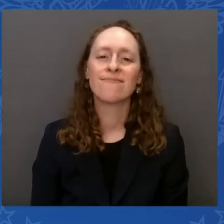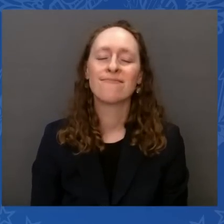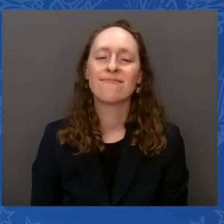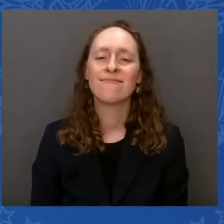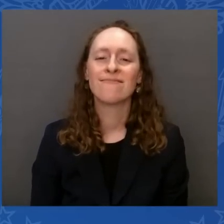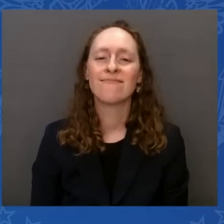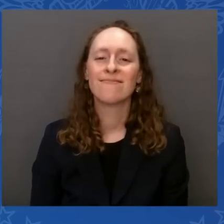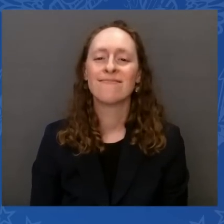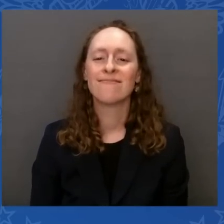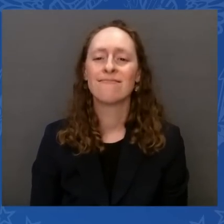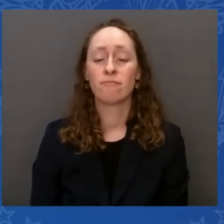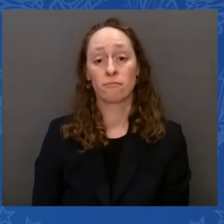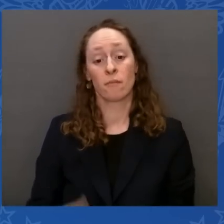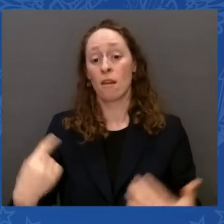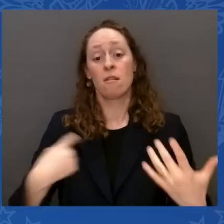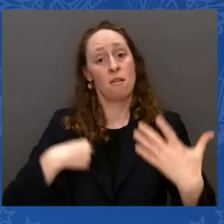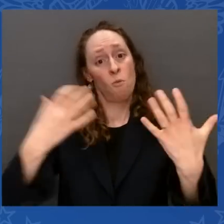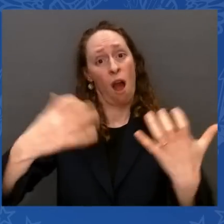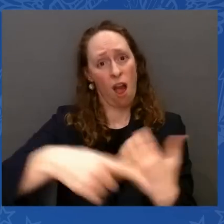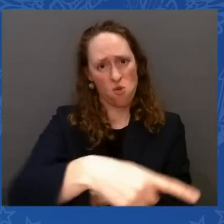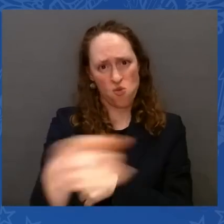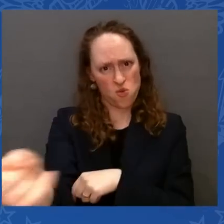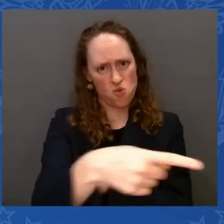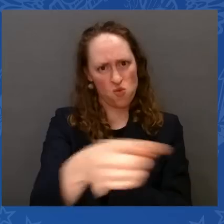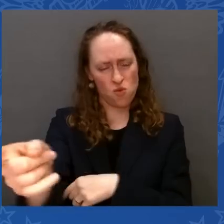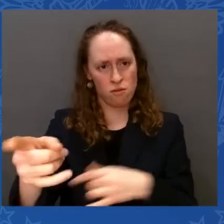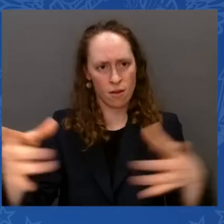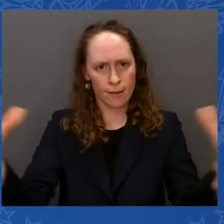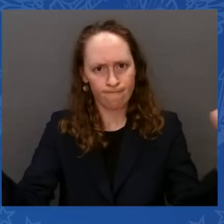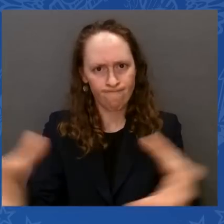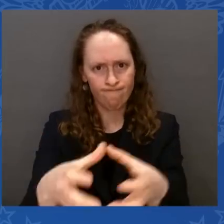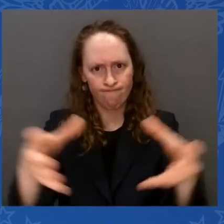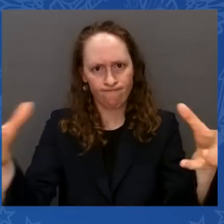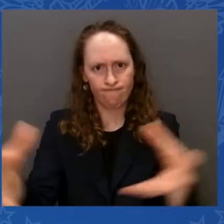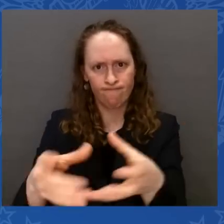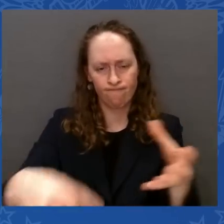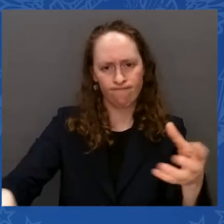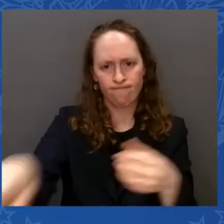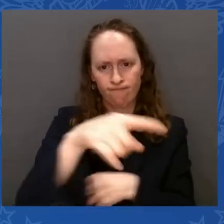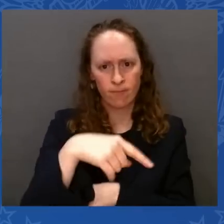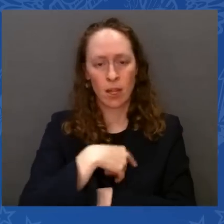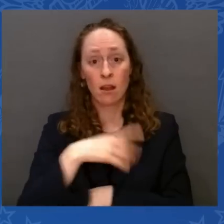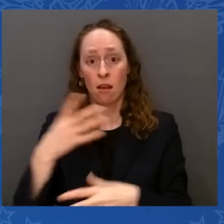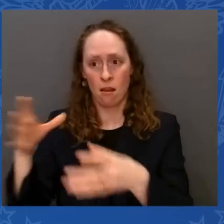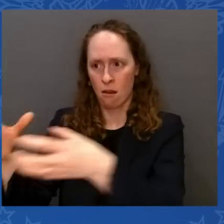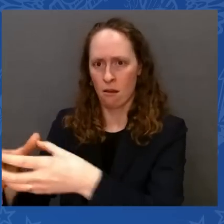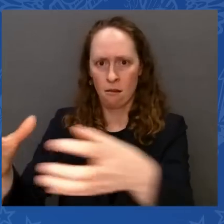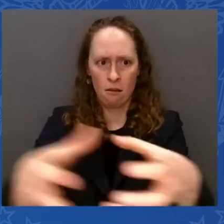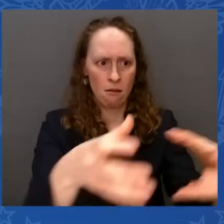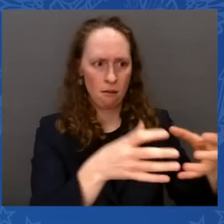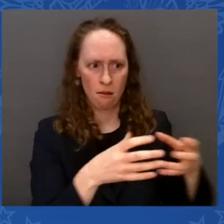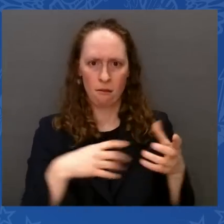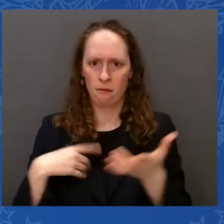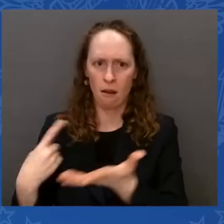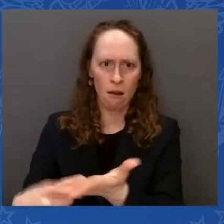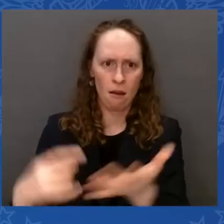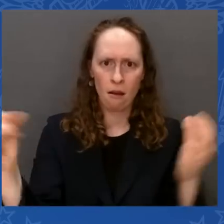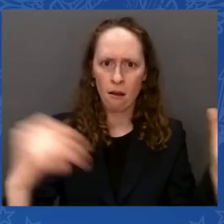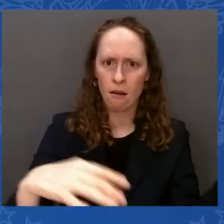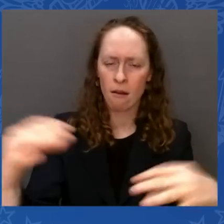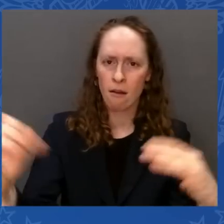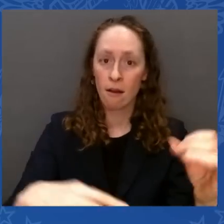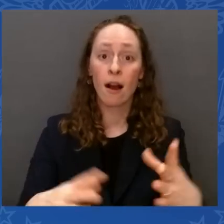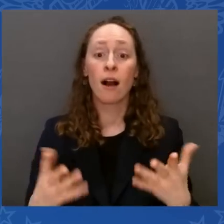standing to be able to work together because we've got to get it done. Plus, I hired two senior advisors. Both of them are pretty damn good.